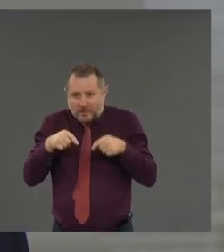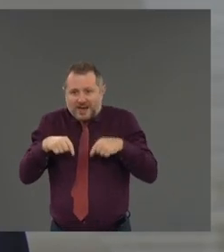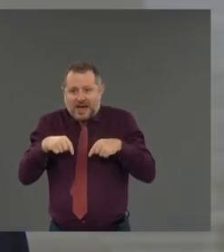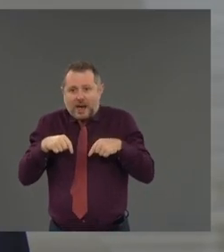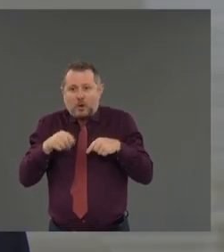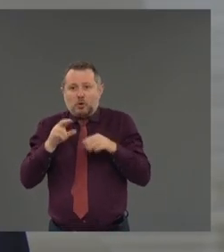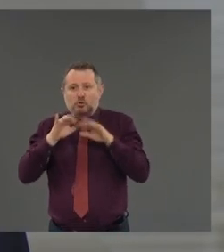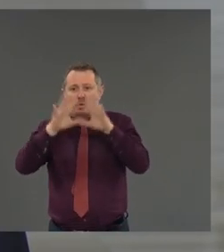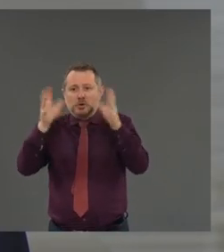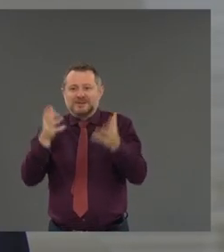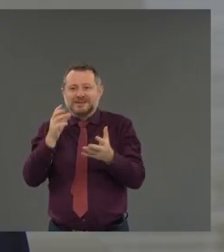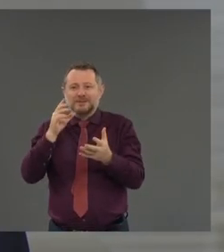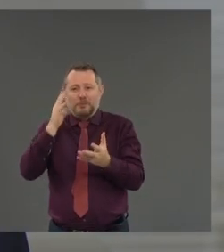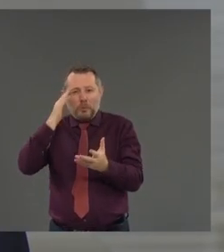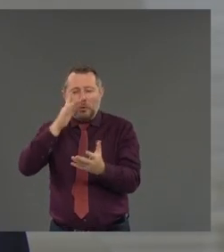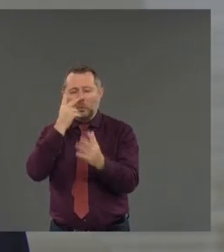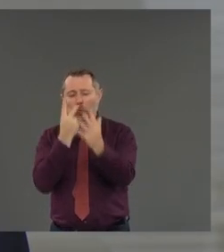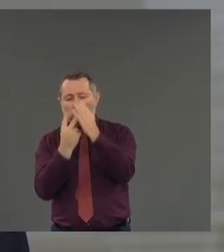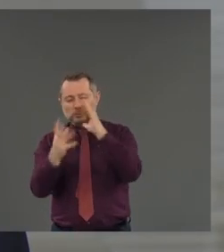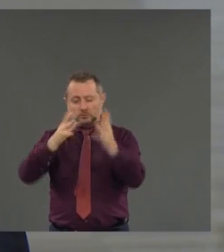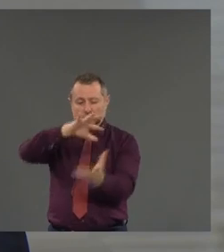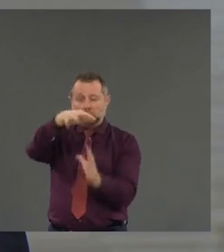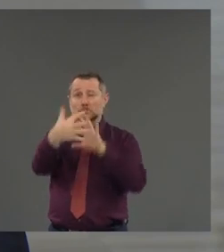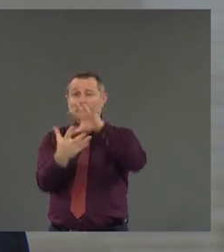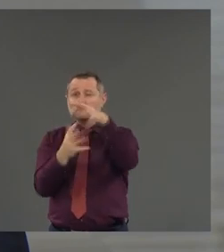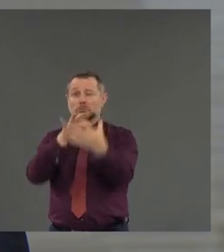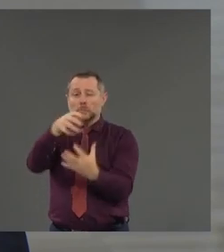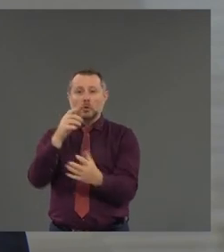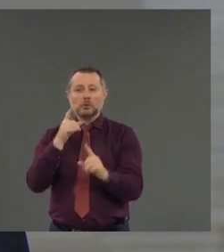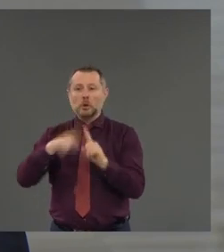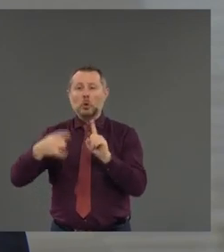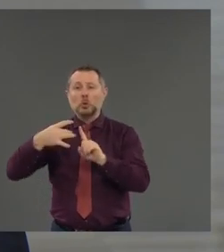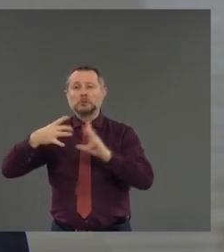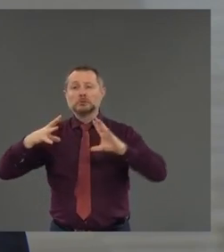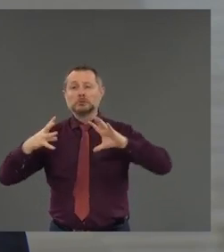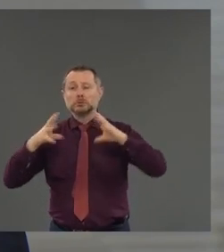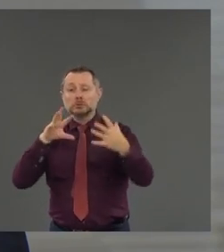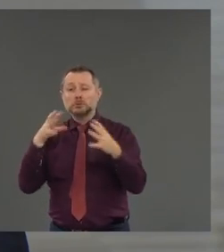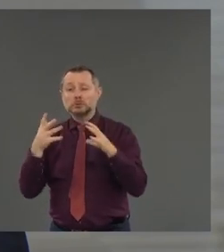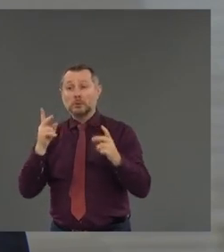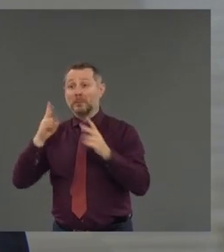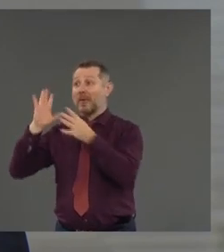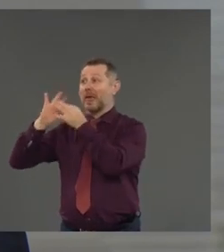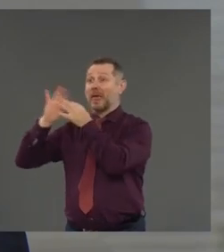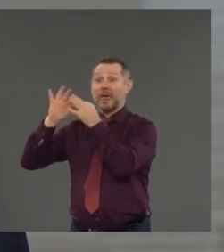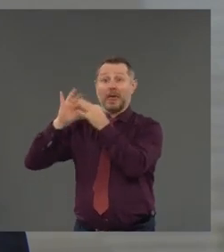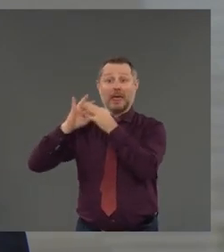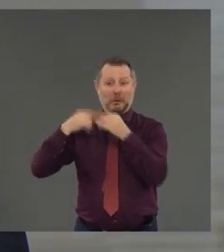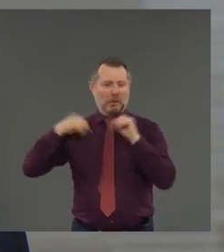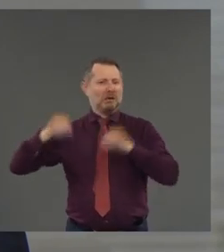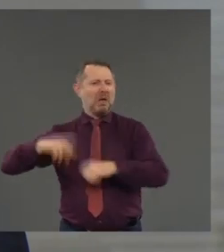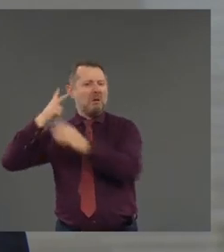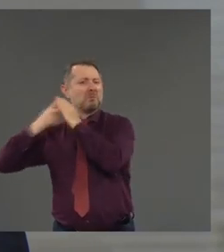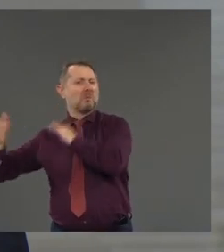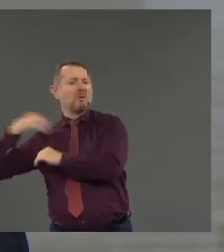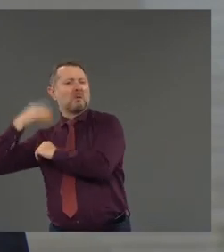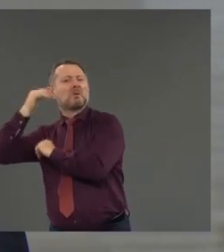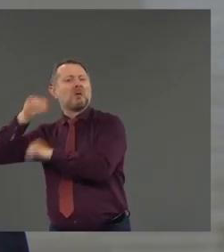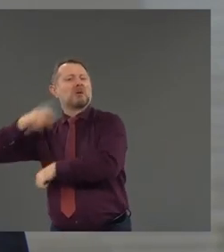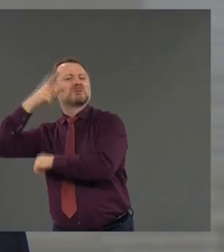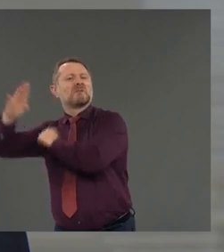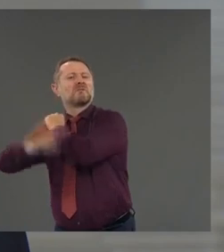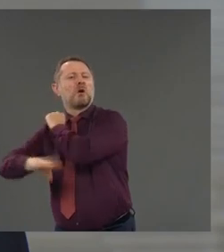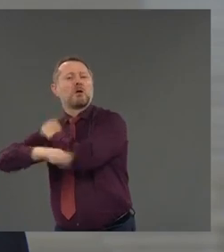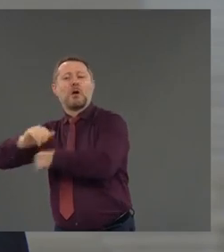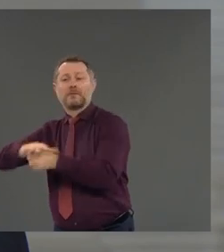that they know what is going to happen in the fall with COVID, they do not know what they are talking about.